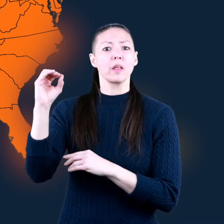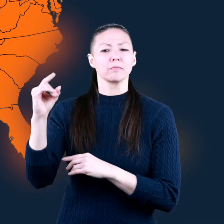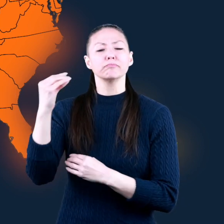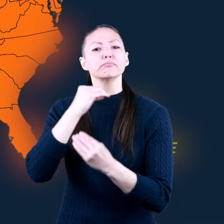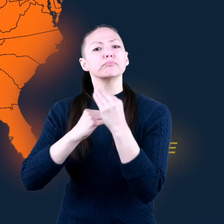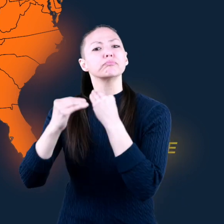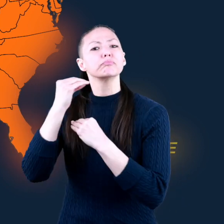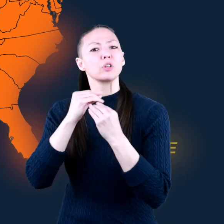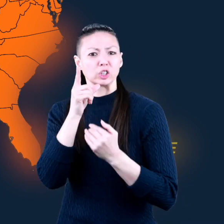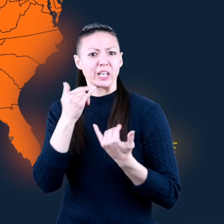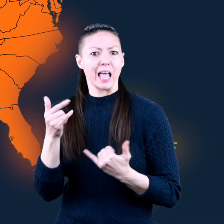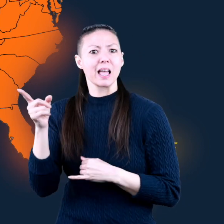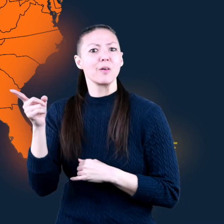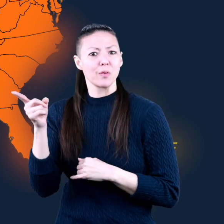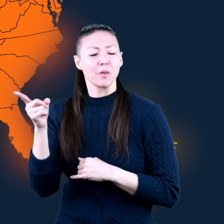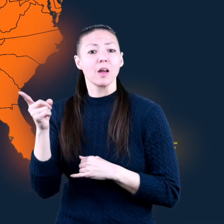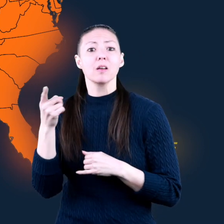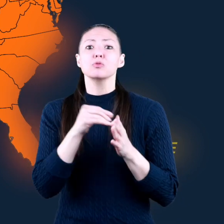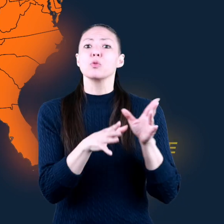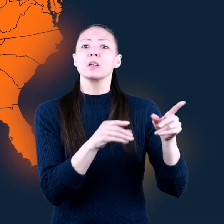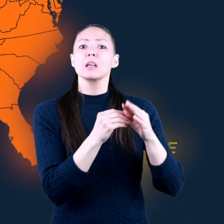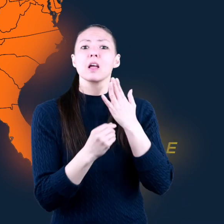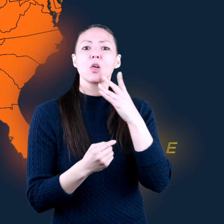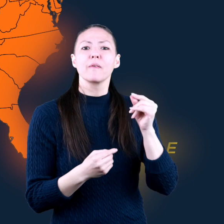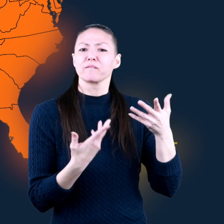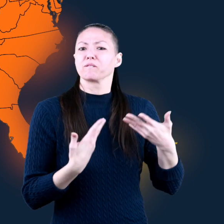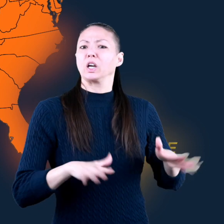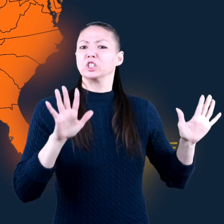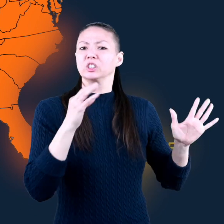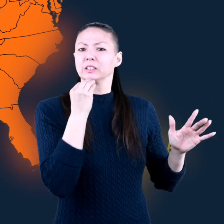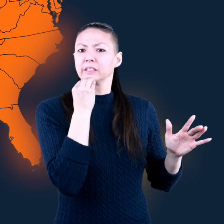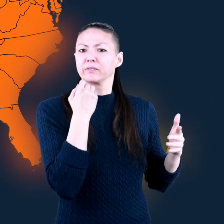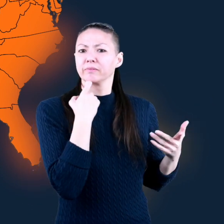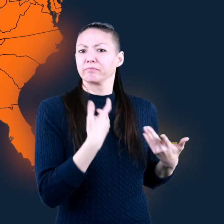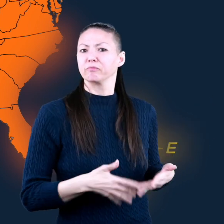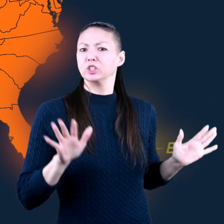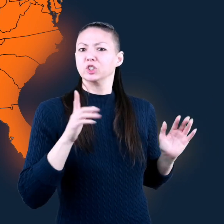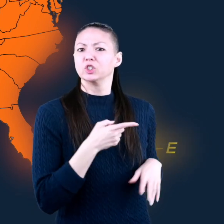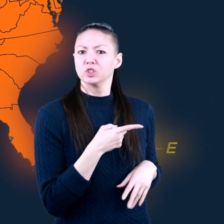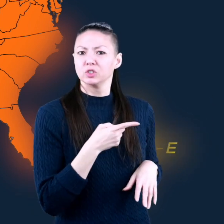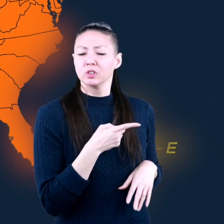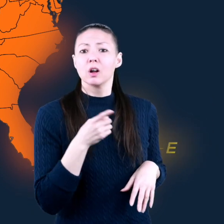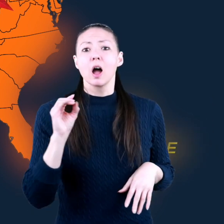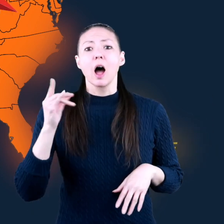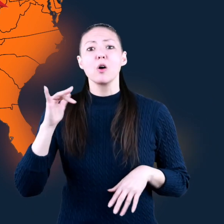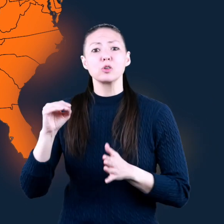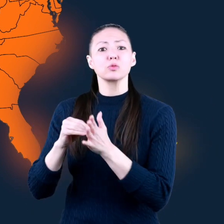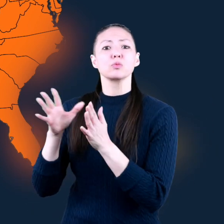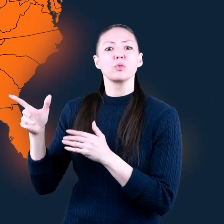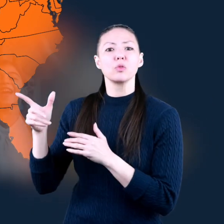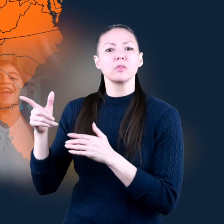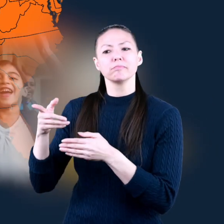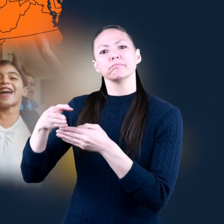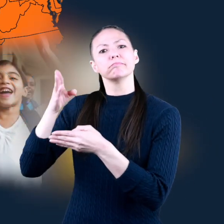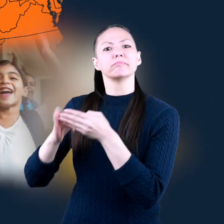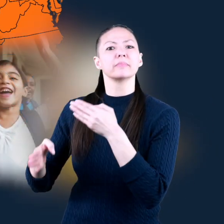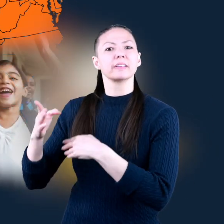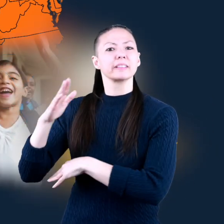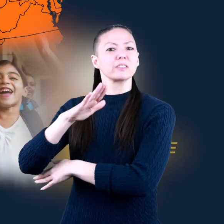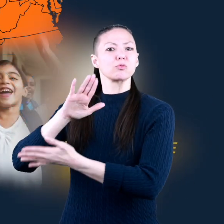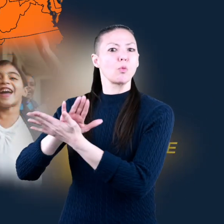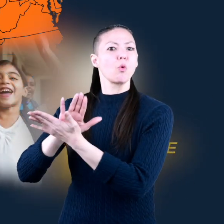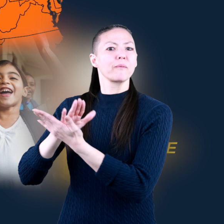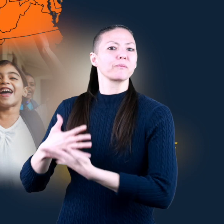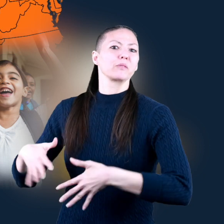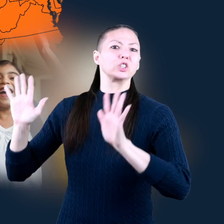eating lunch, a student in Colorado has just finished. A student in Ohio is ending the